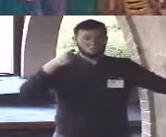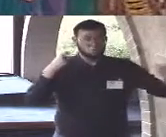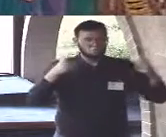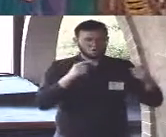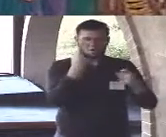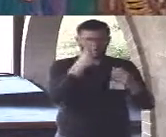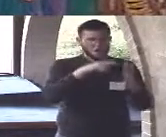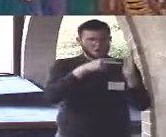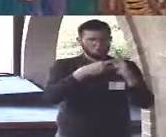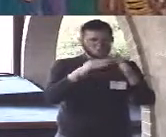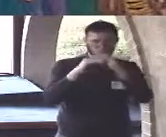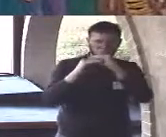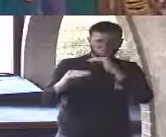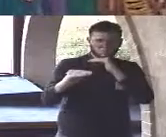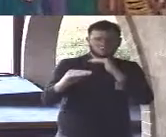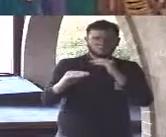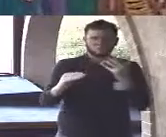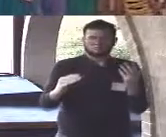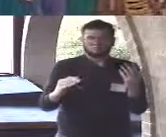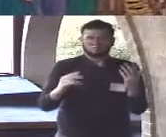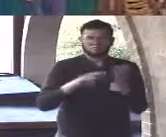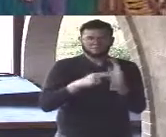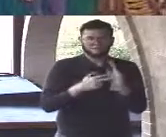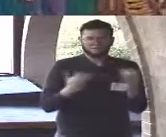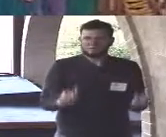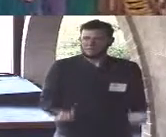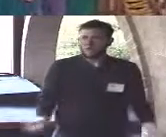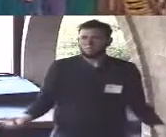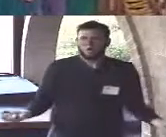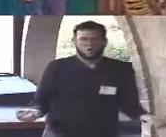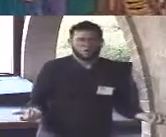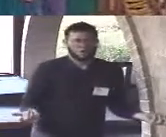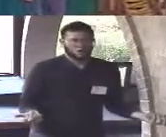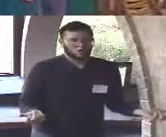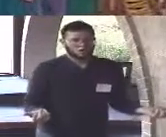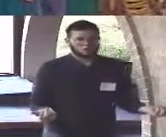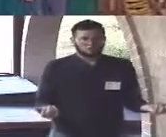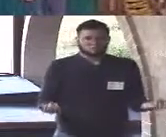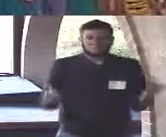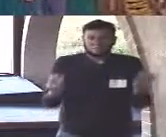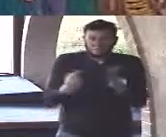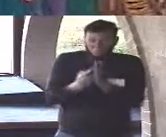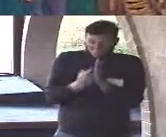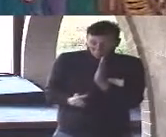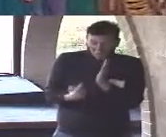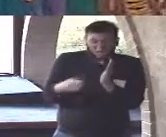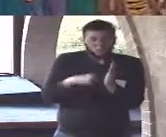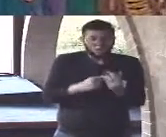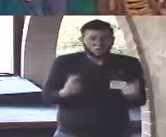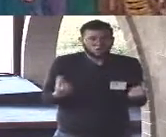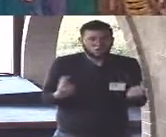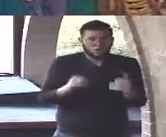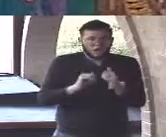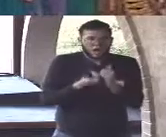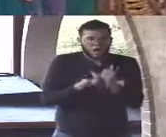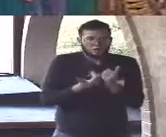and everything what now? what is our response?